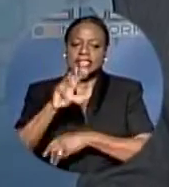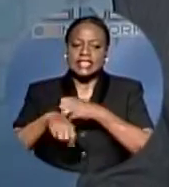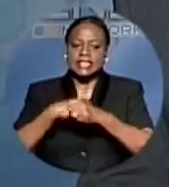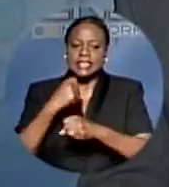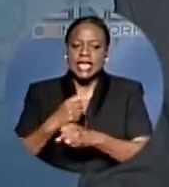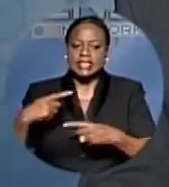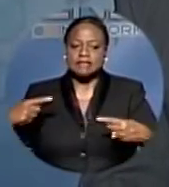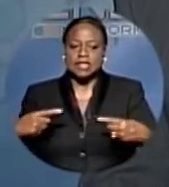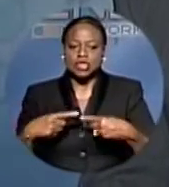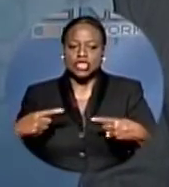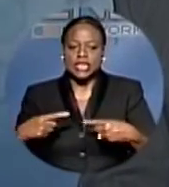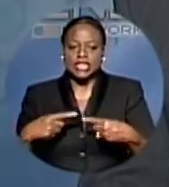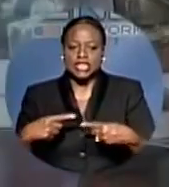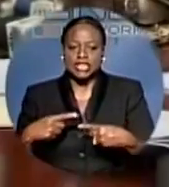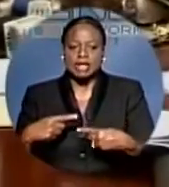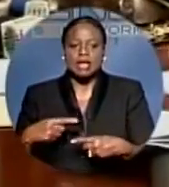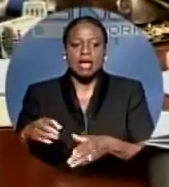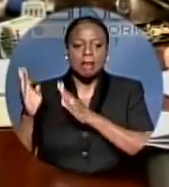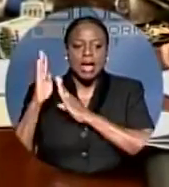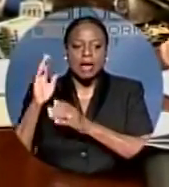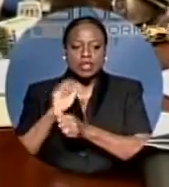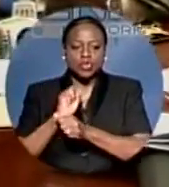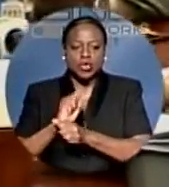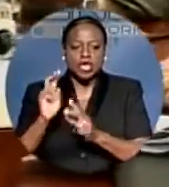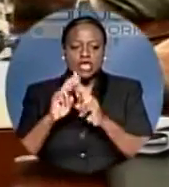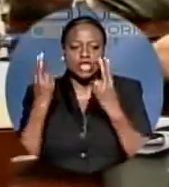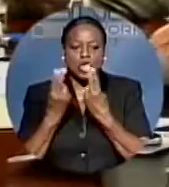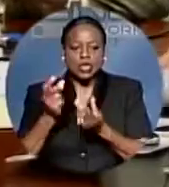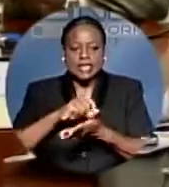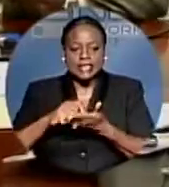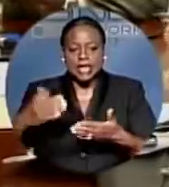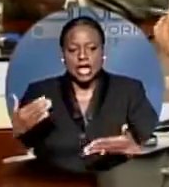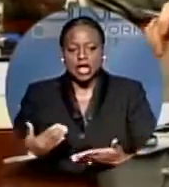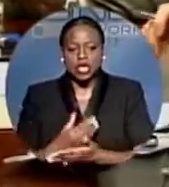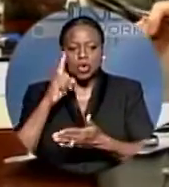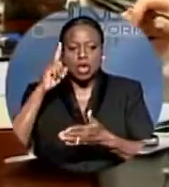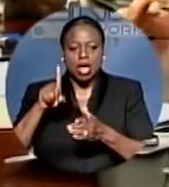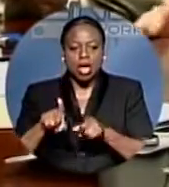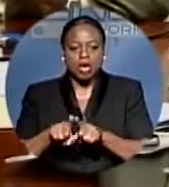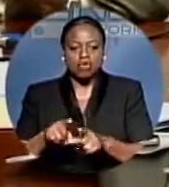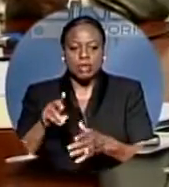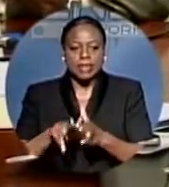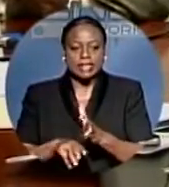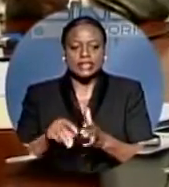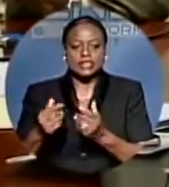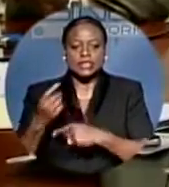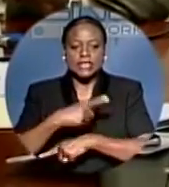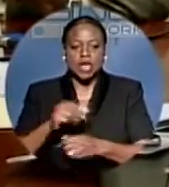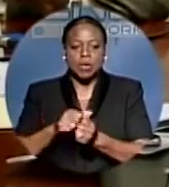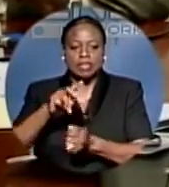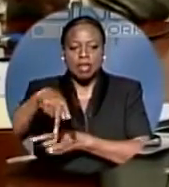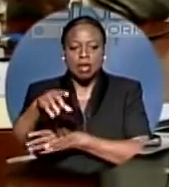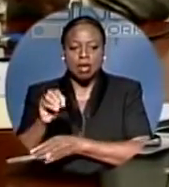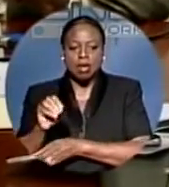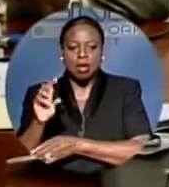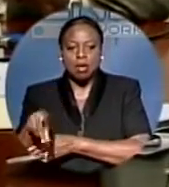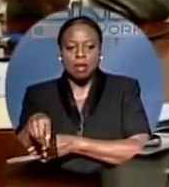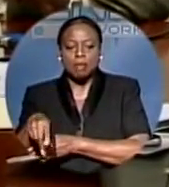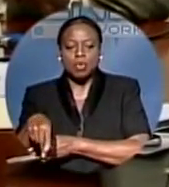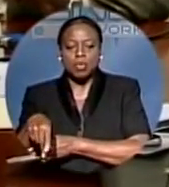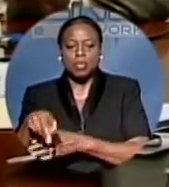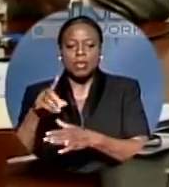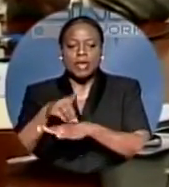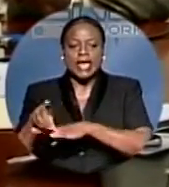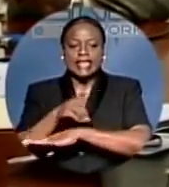Bahamas Hotel Catering and Allied Workers Union finally signed a new industrial agreement today with Poop Deck Restaurants. According to Hotel Workers